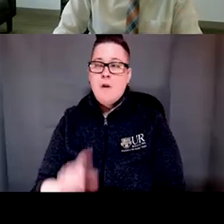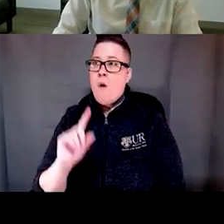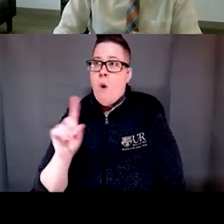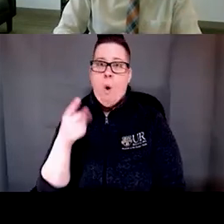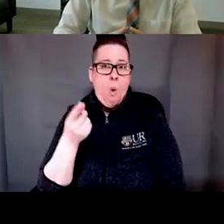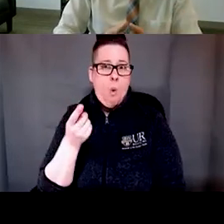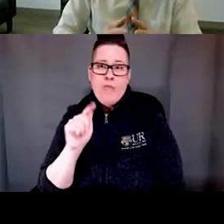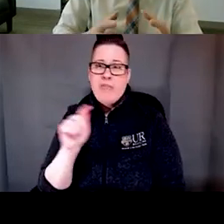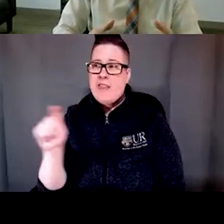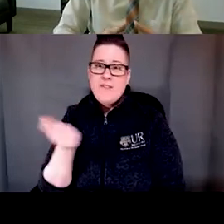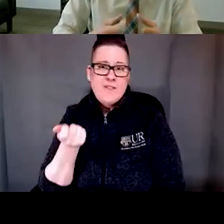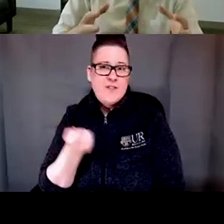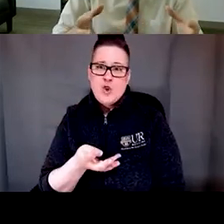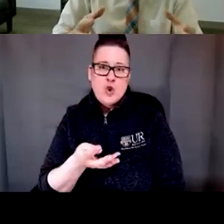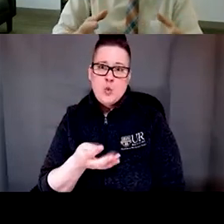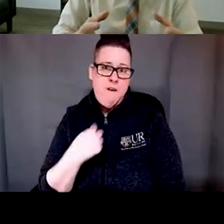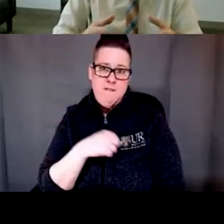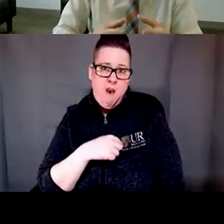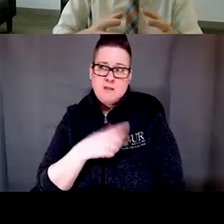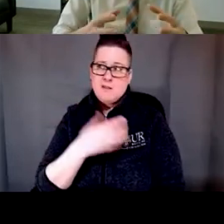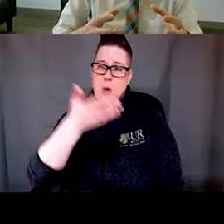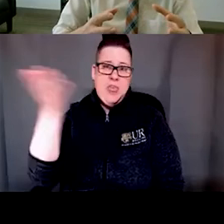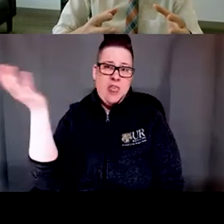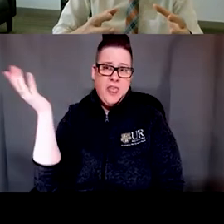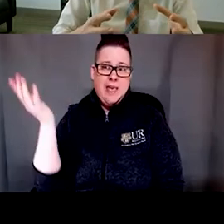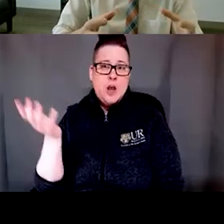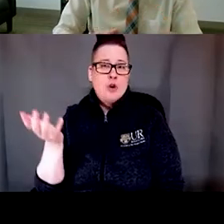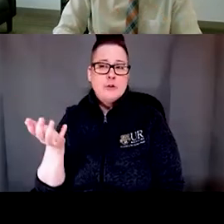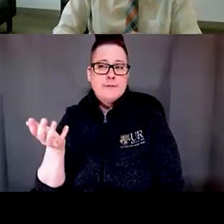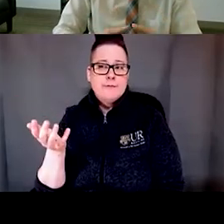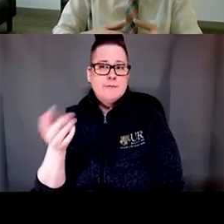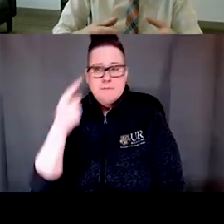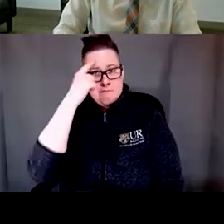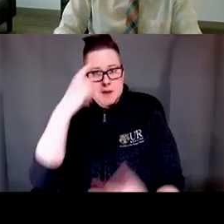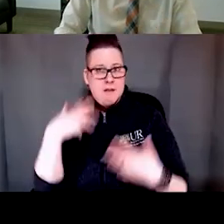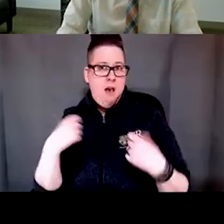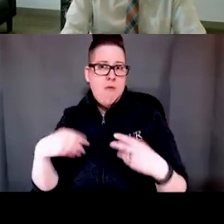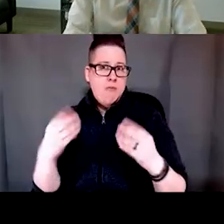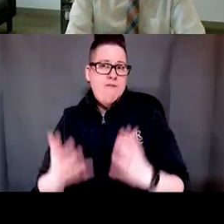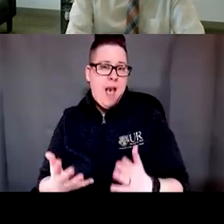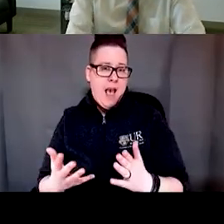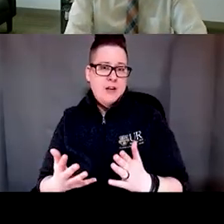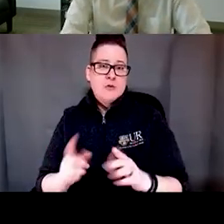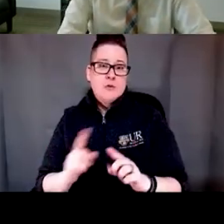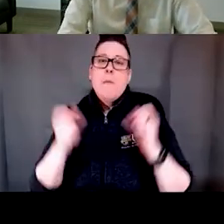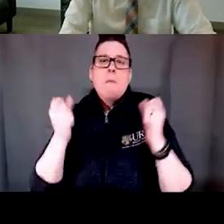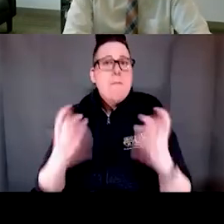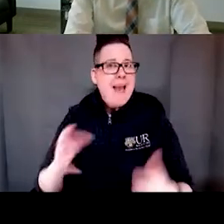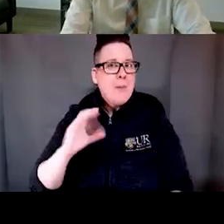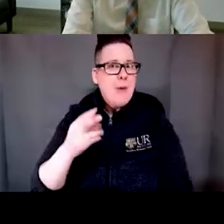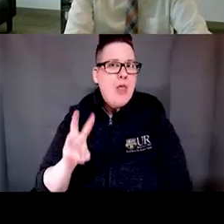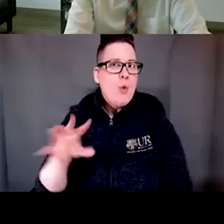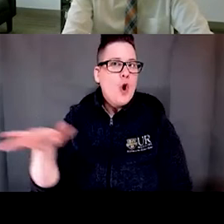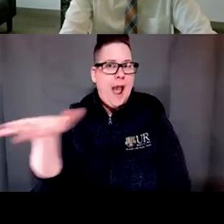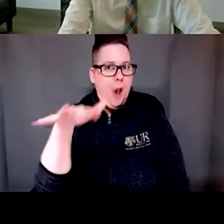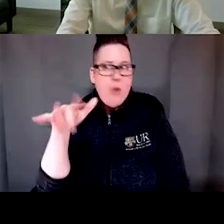there aren't very many of us in terms of mental health providers but there are a whole lot of community health workers who are willing